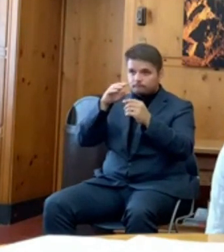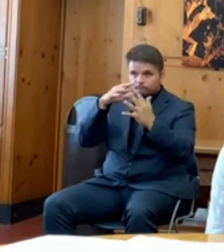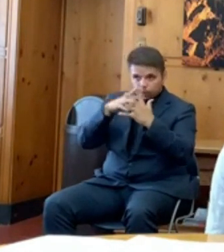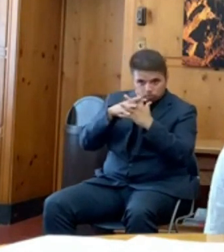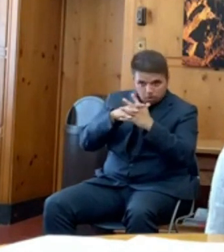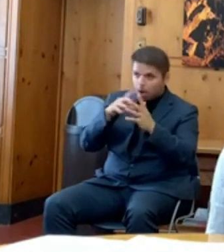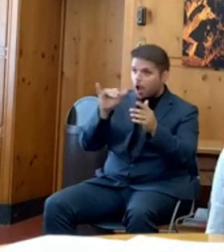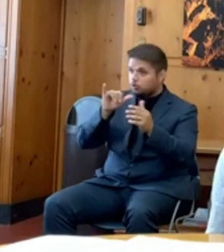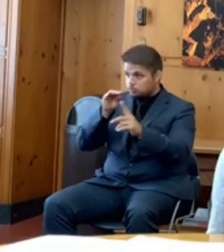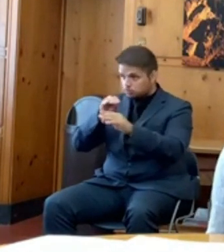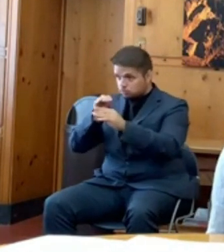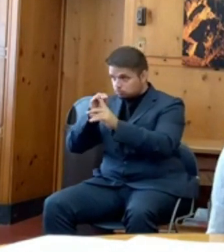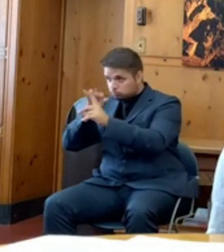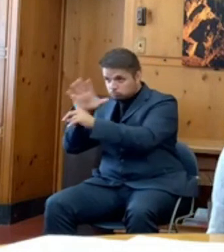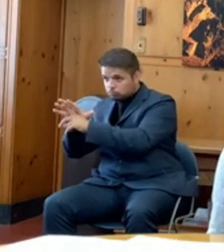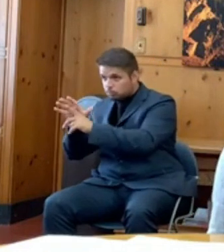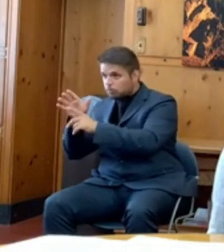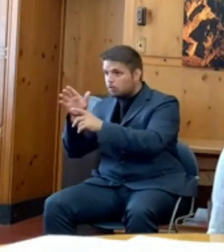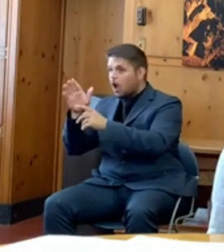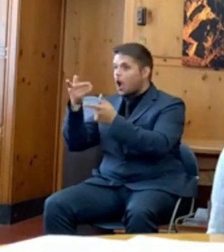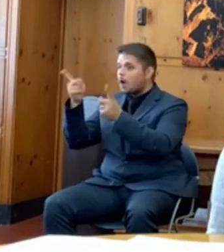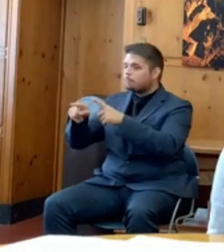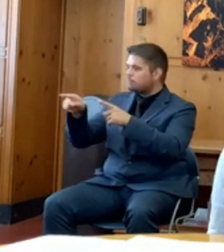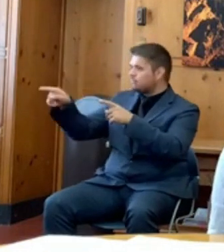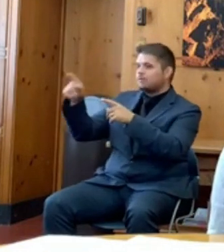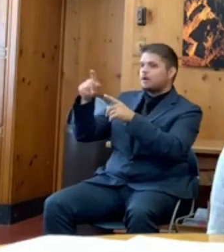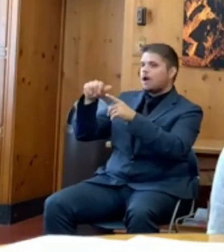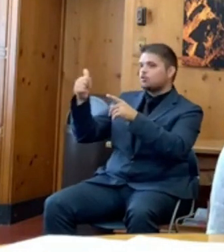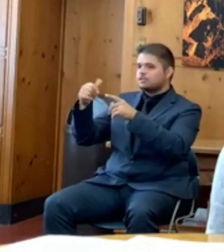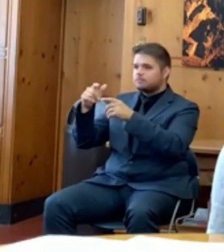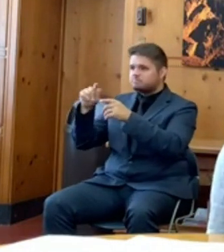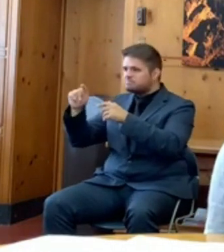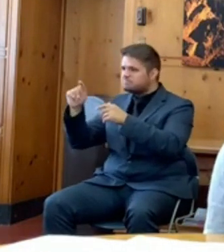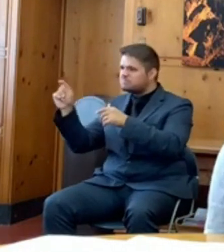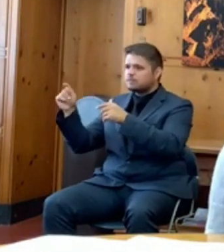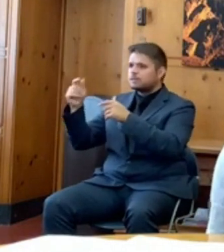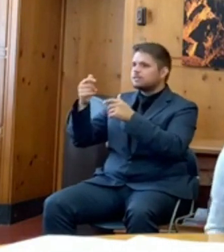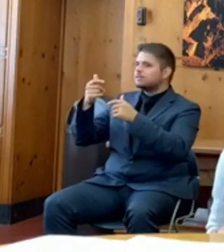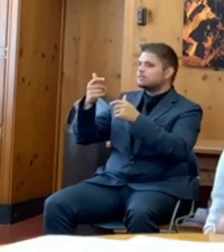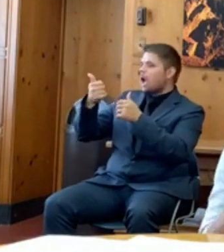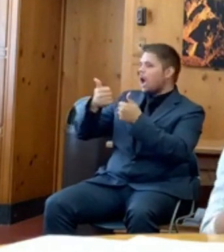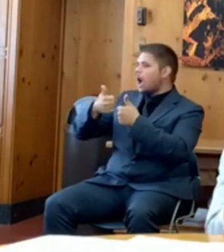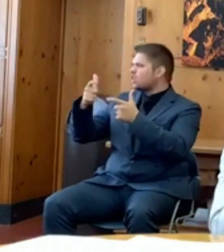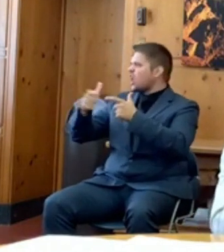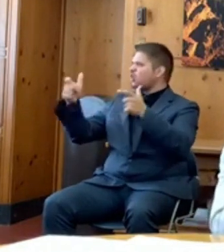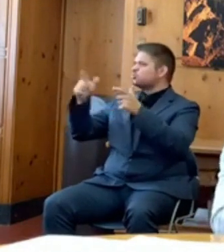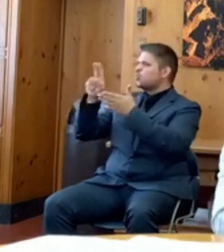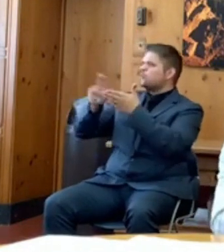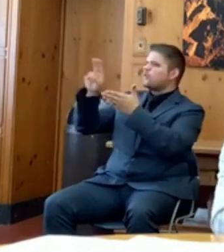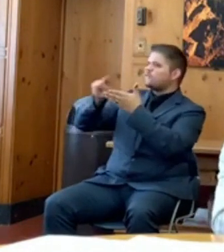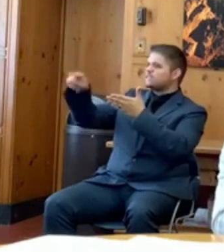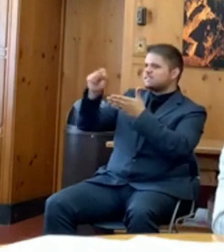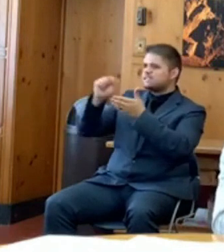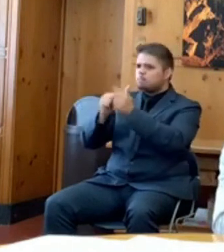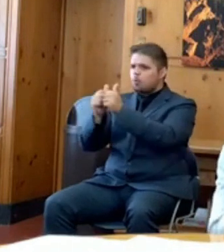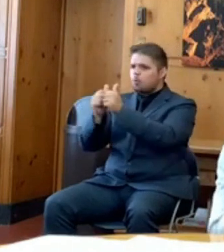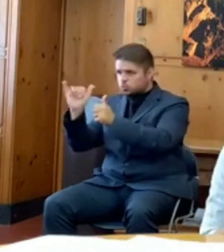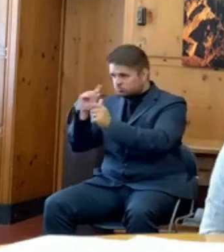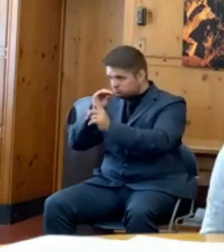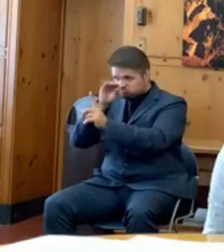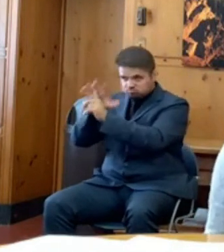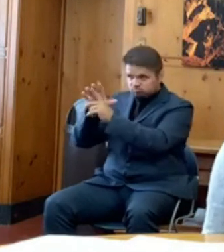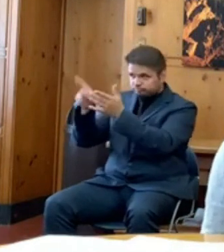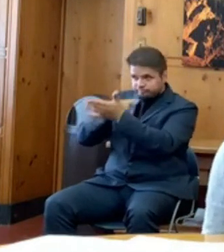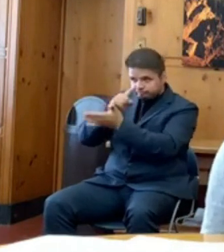what might happen to the larger universities, you know, OSU and U of O during the fall?